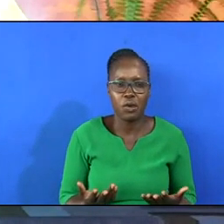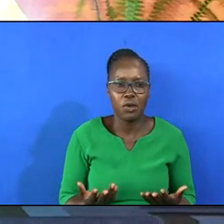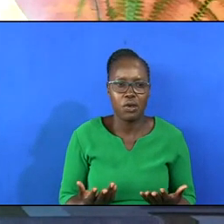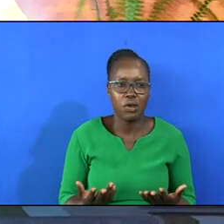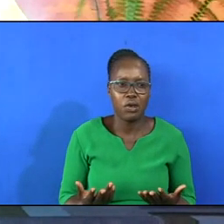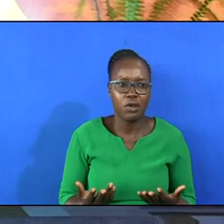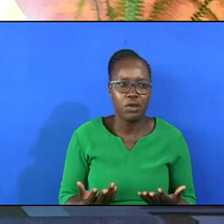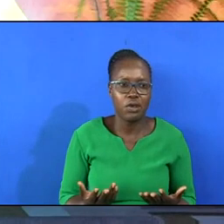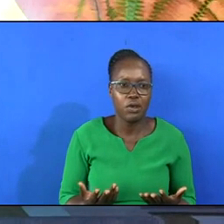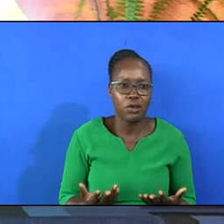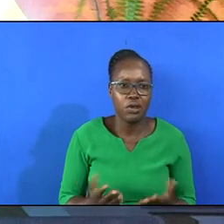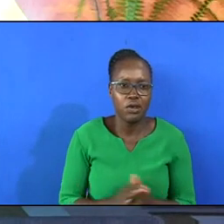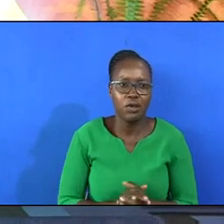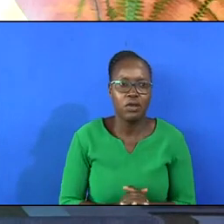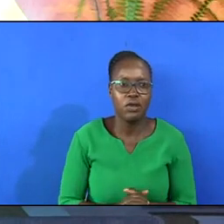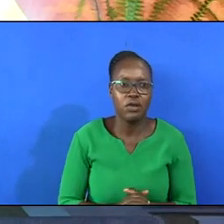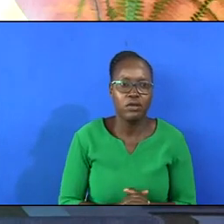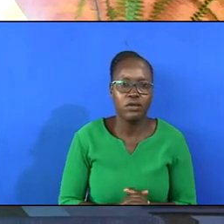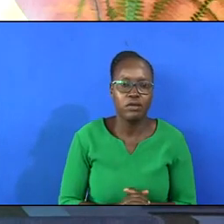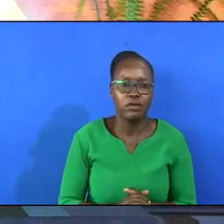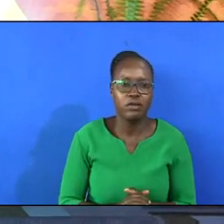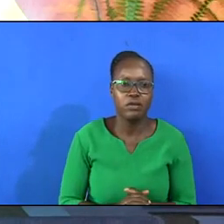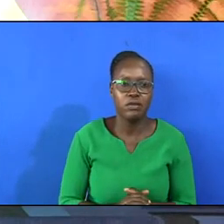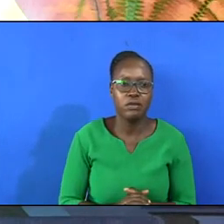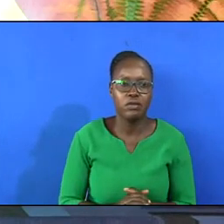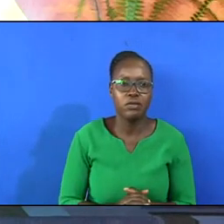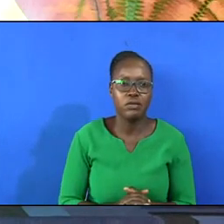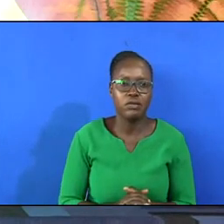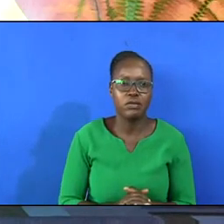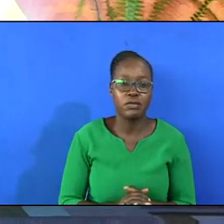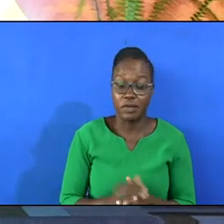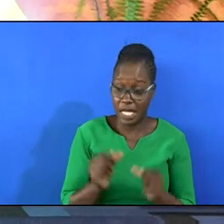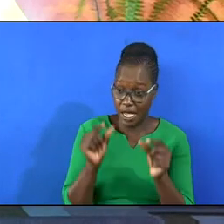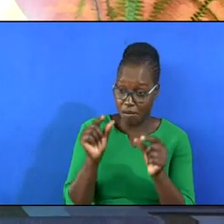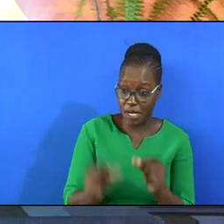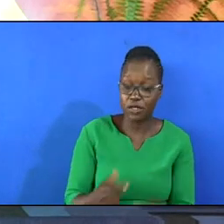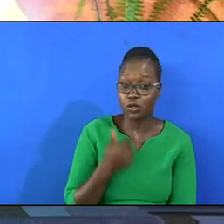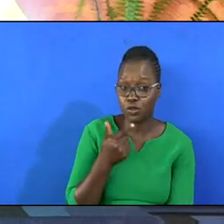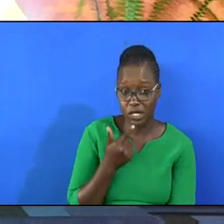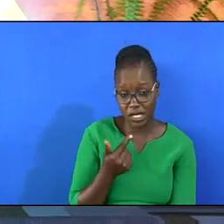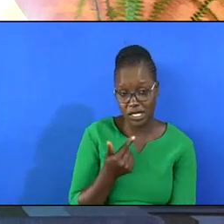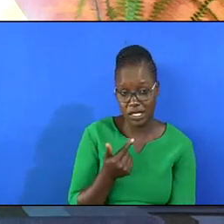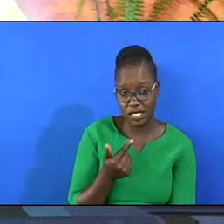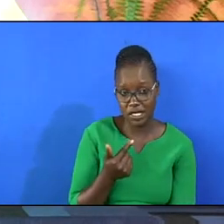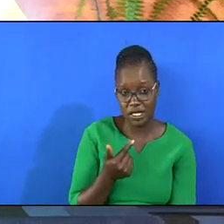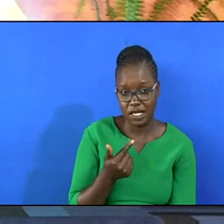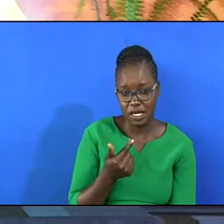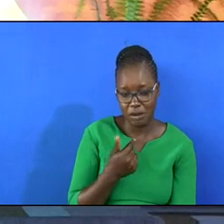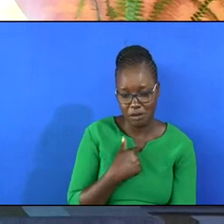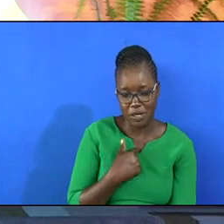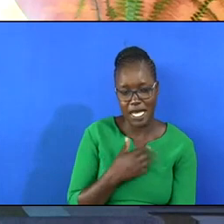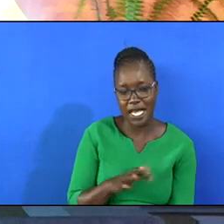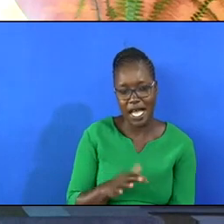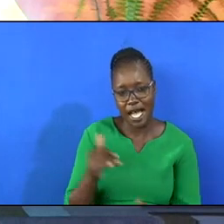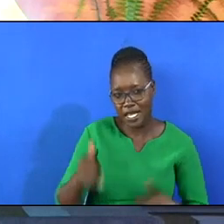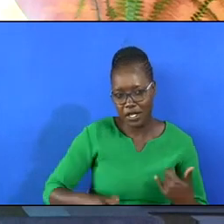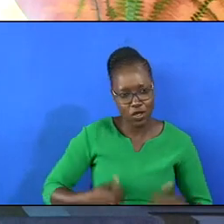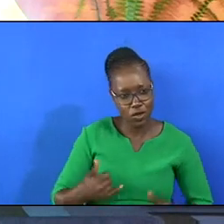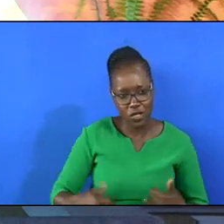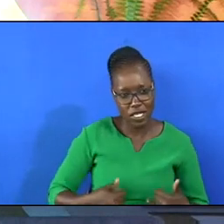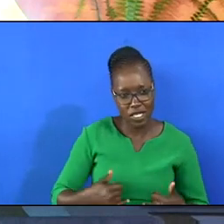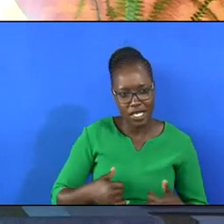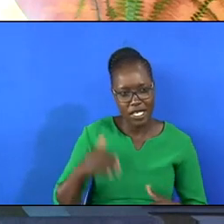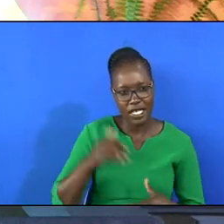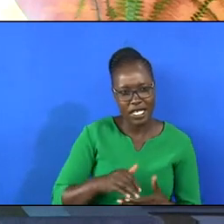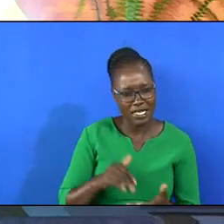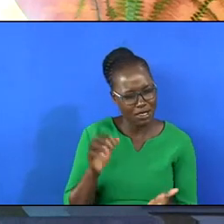a paradox. For a person to say that I glory in